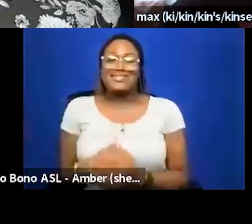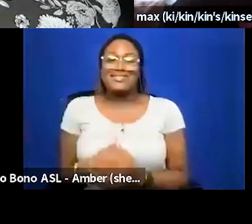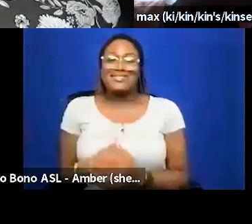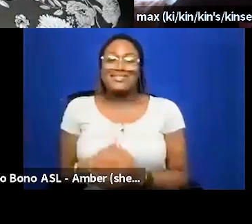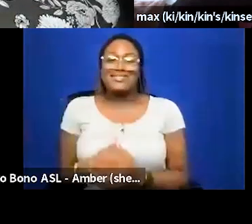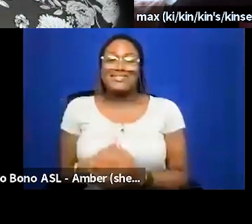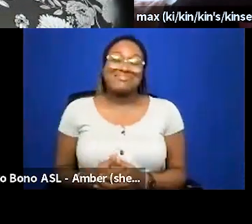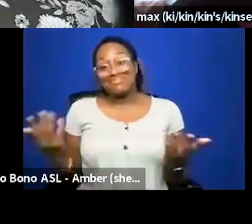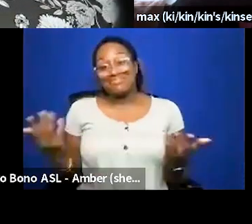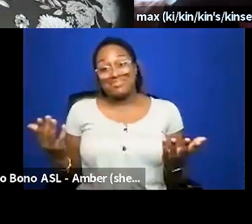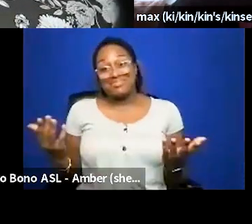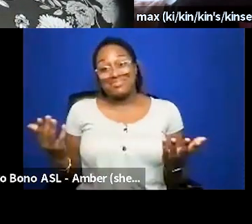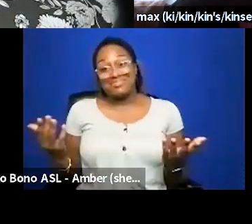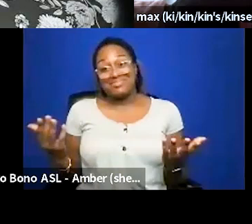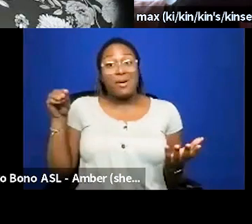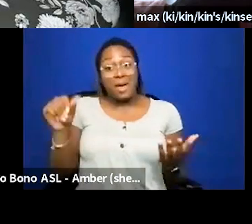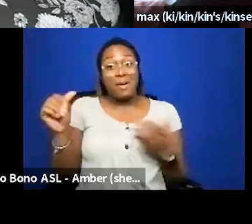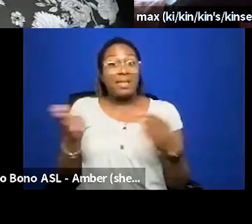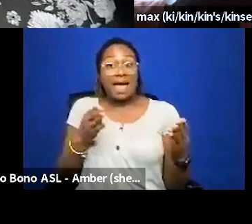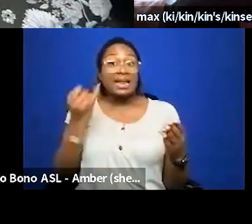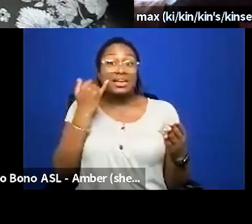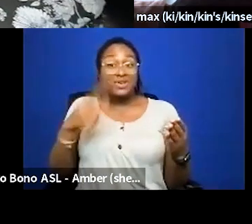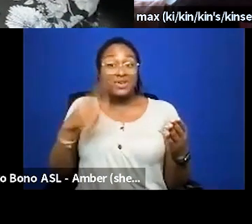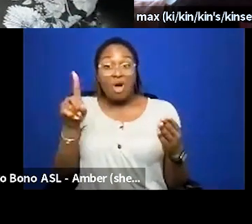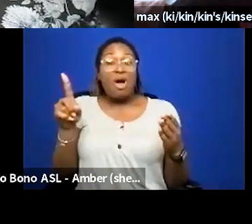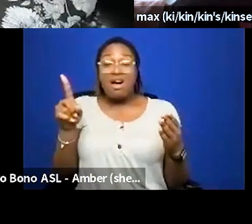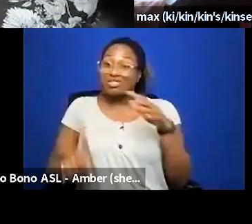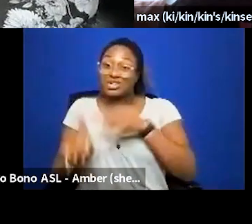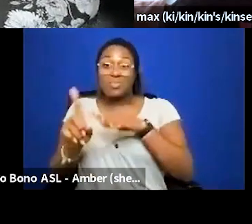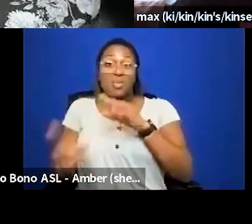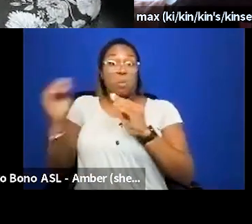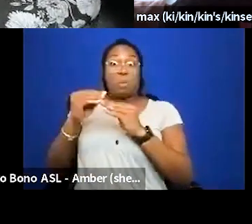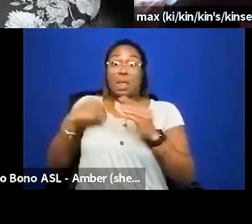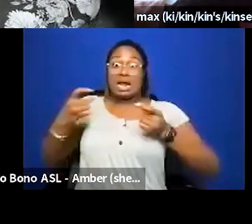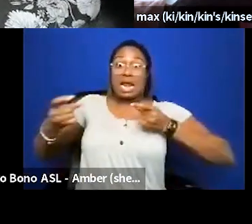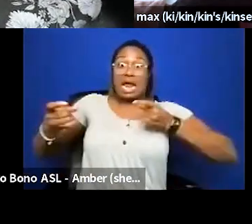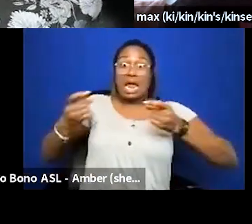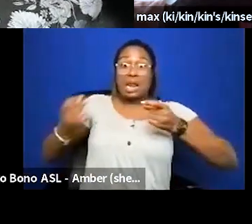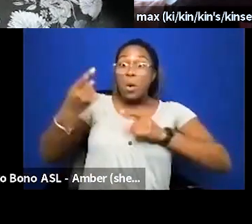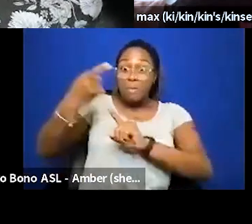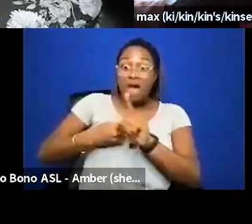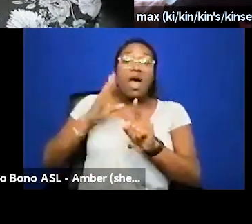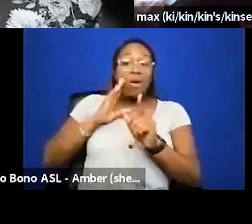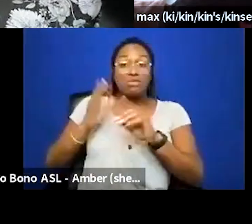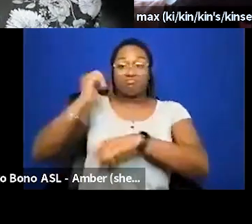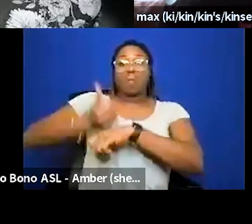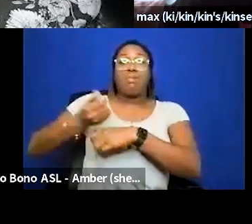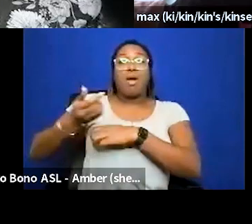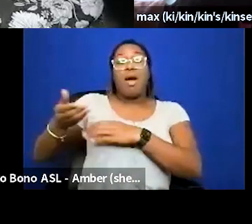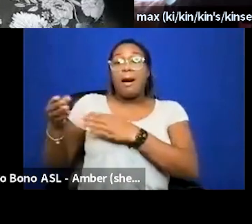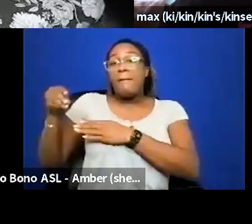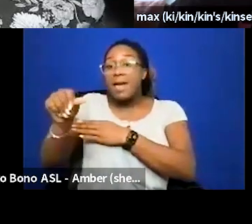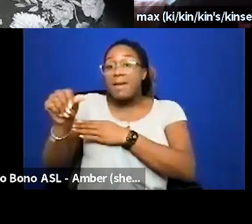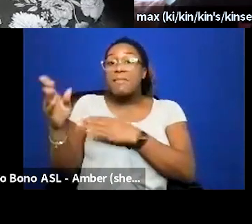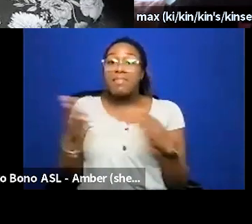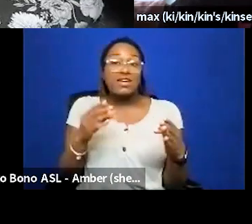look y'all i'll get i'll make a payment plan if y'all come through and it's more than i can handle in one month i will make a payment plan so don't hold back i'm